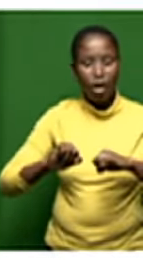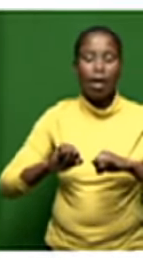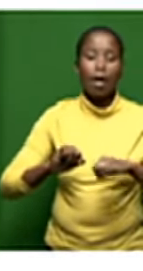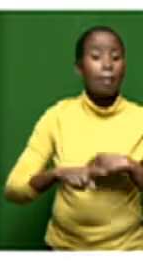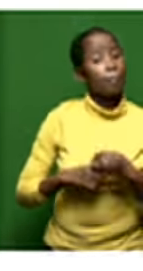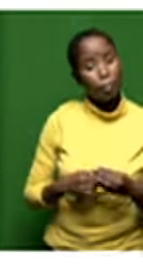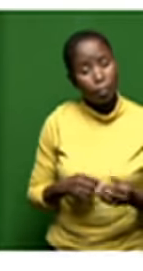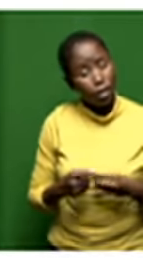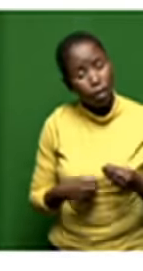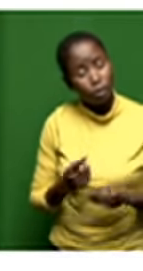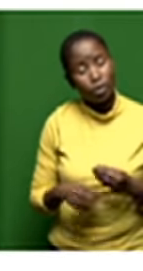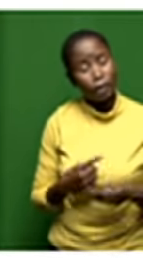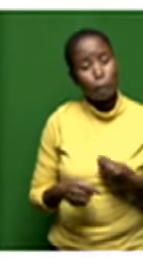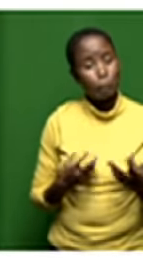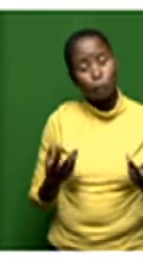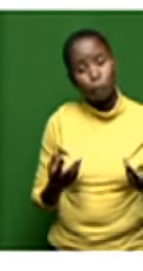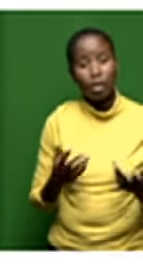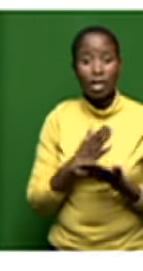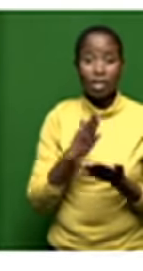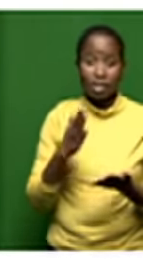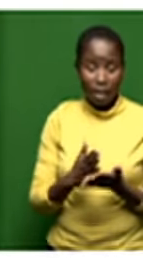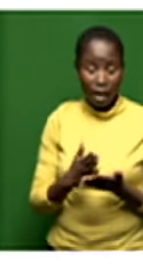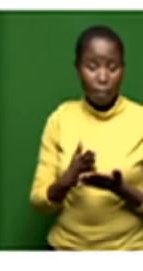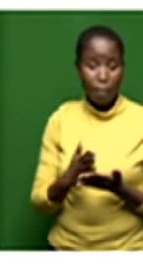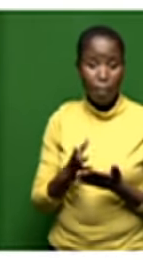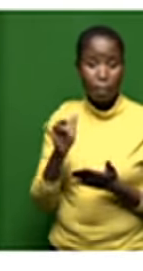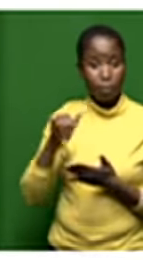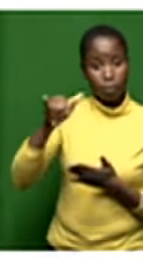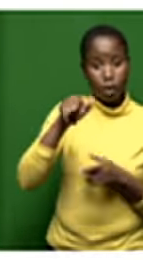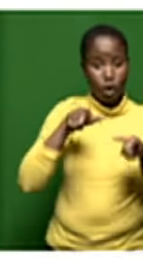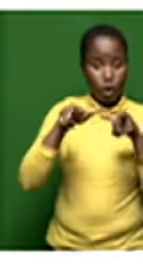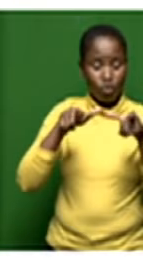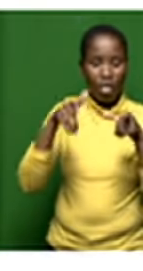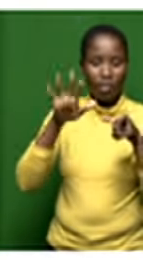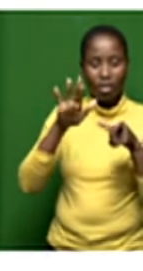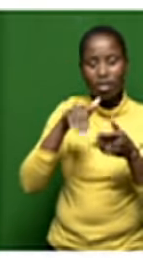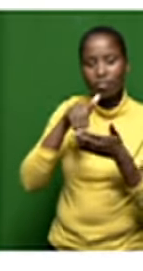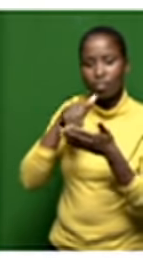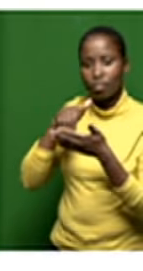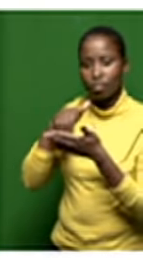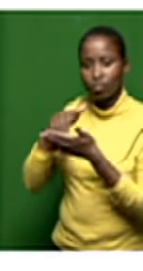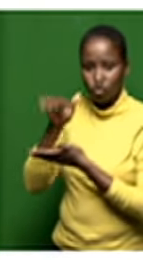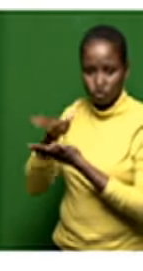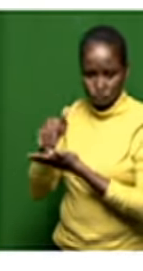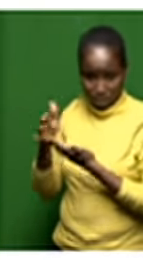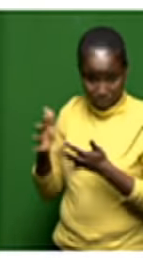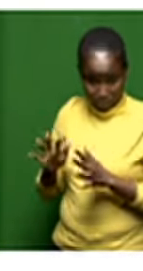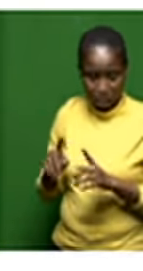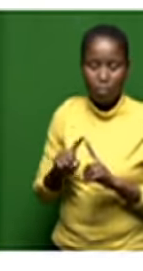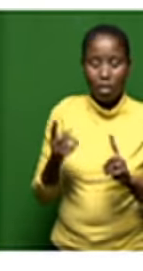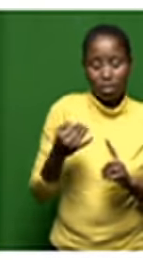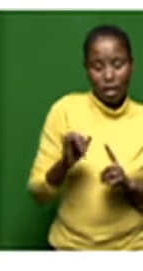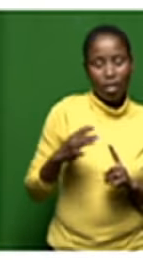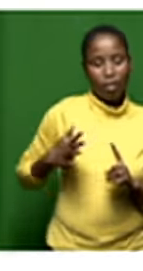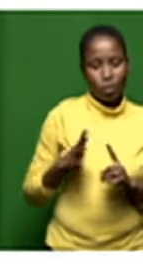of um retrenching some pilots when there was phps taken and there was some money paid off as well we still maintain the